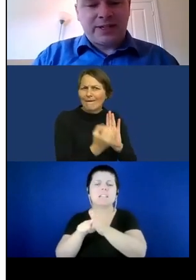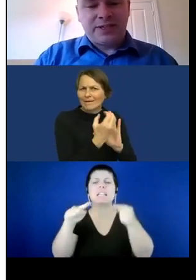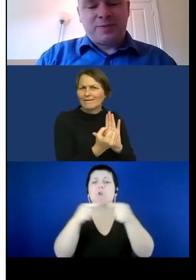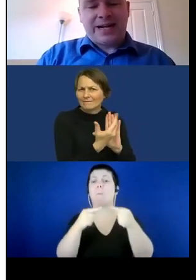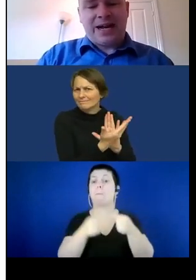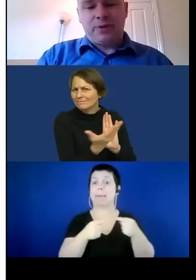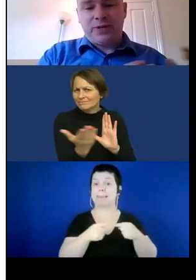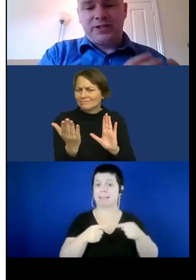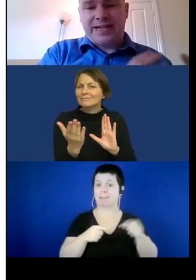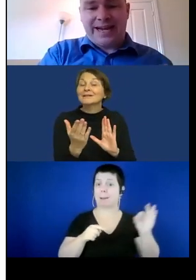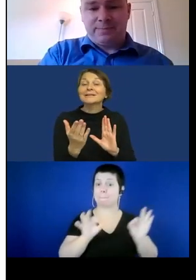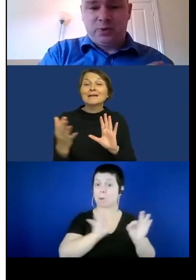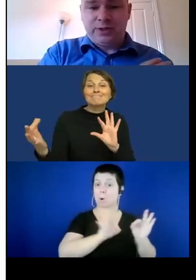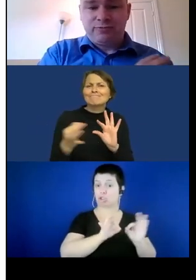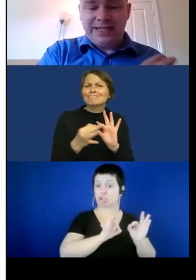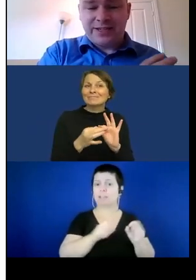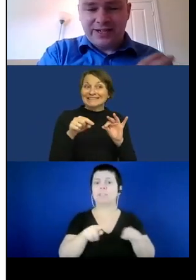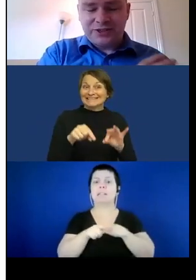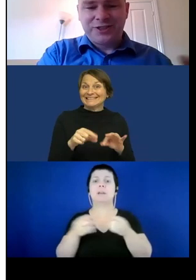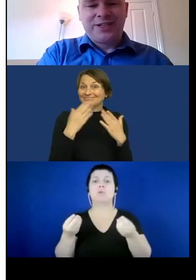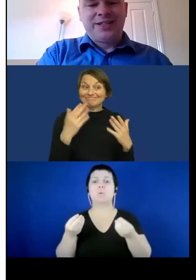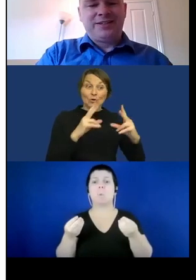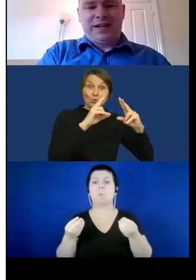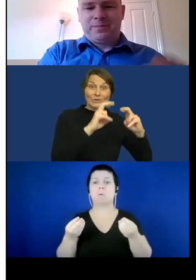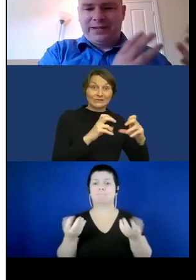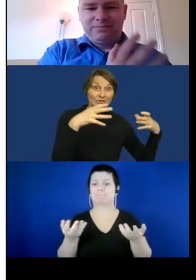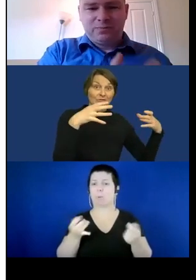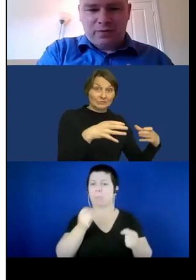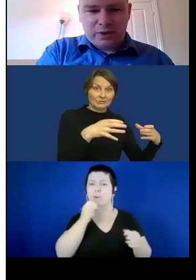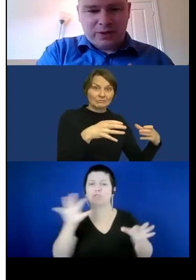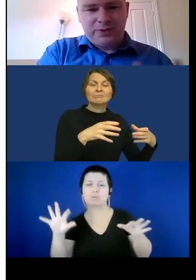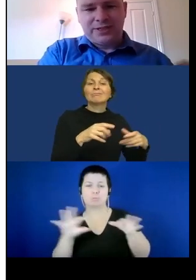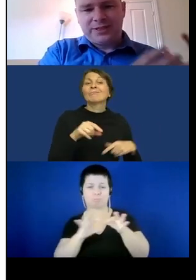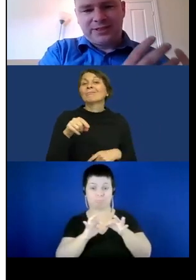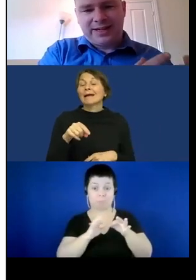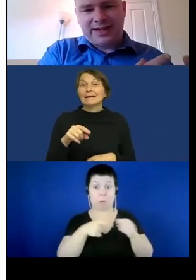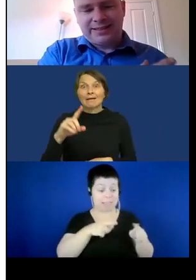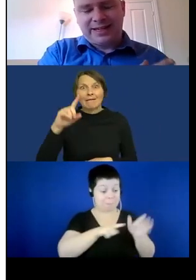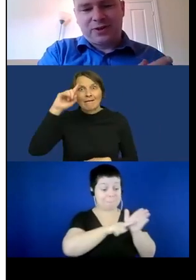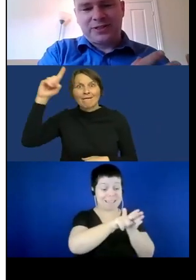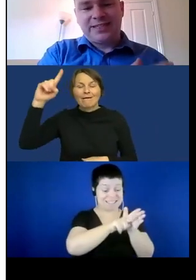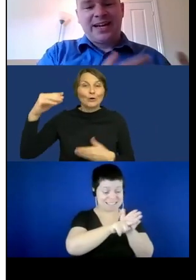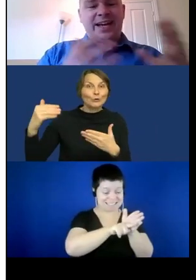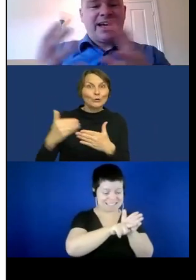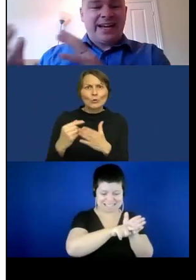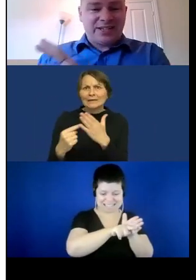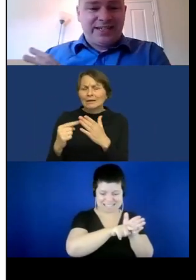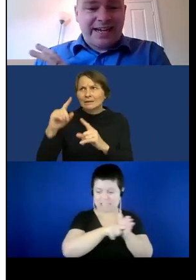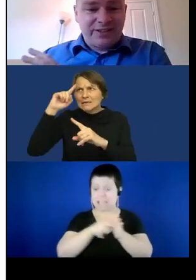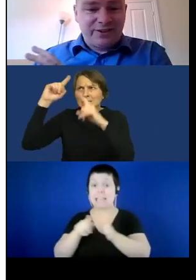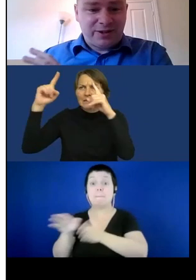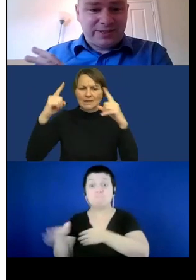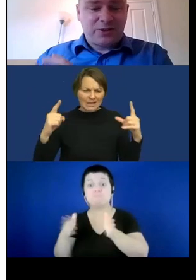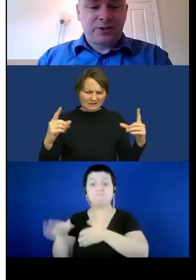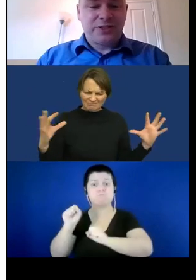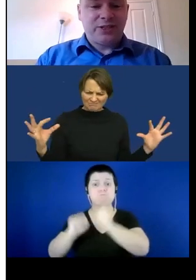questions about how we bridge the gap between research, developing novel approaches and technologies and actually